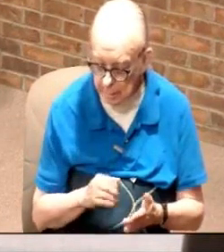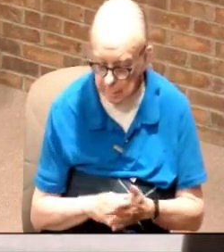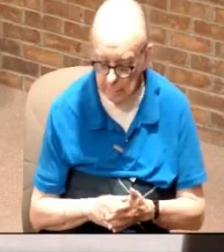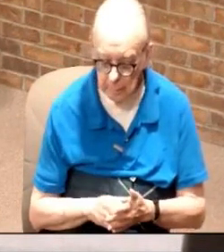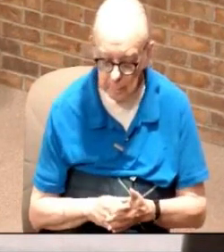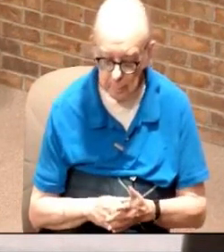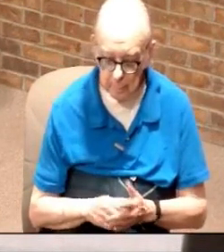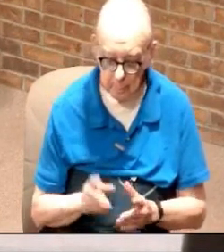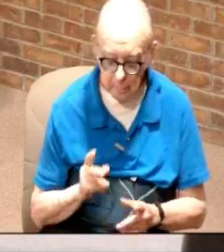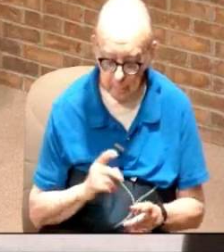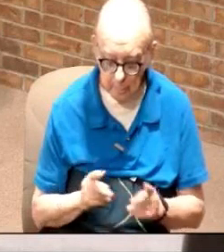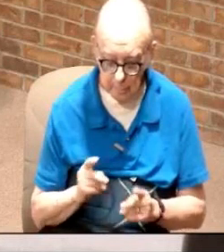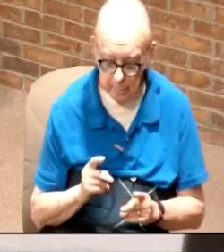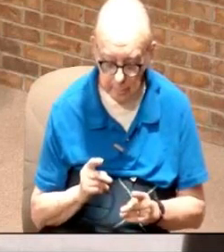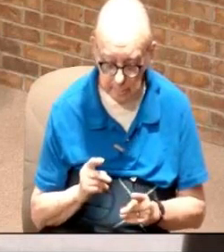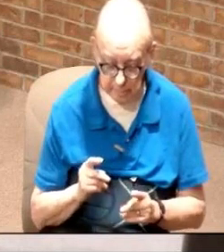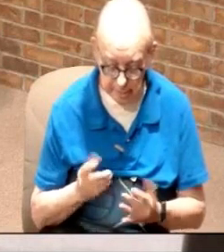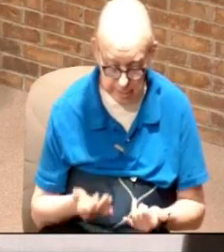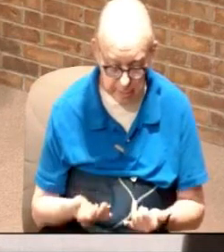but there's people outside this door